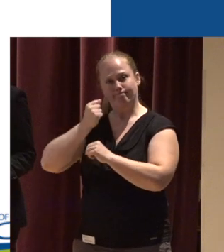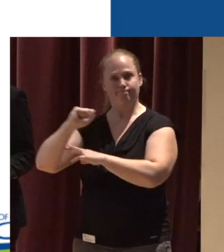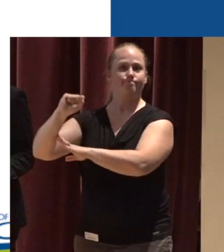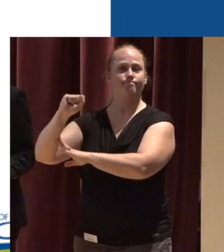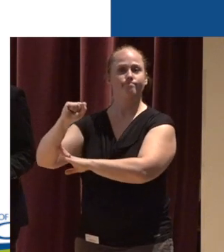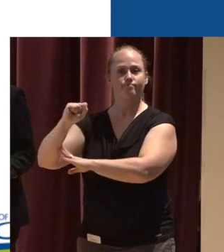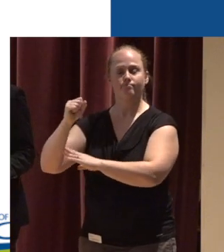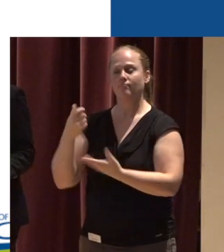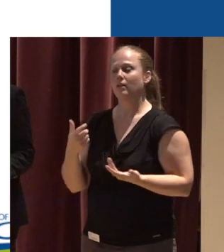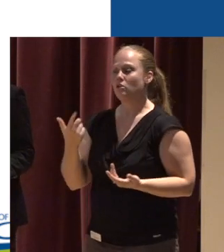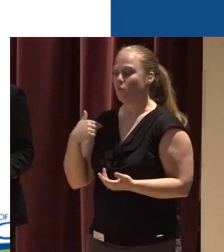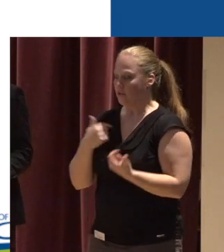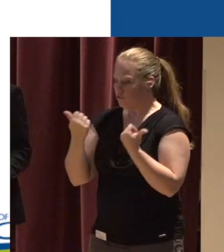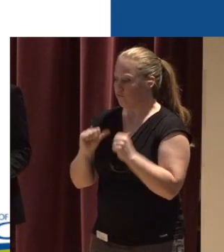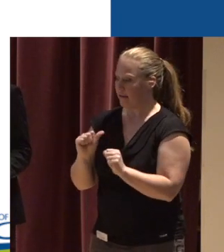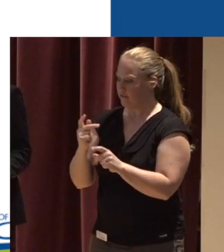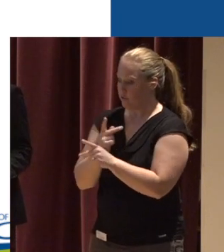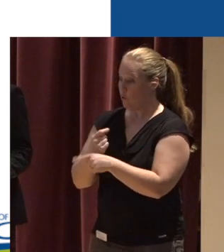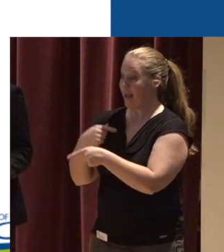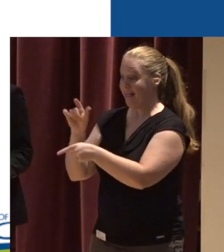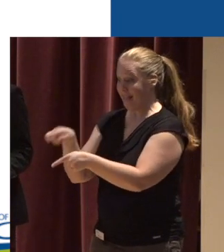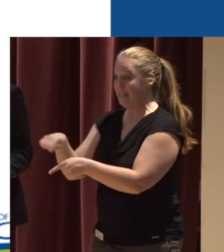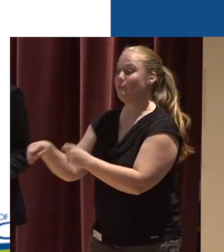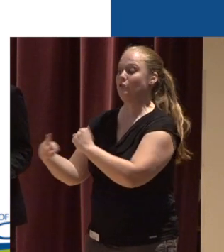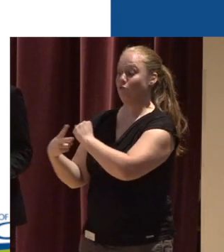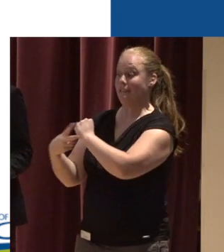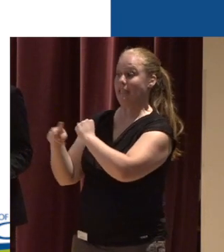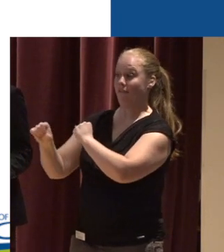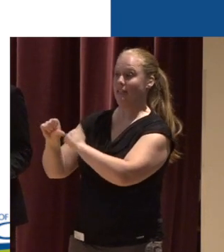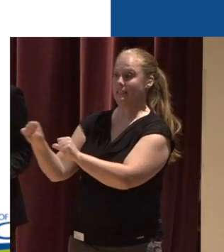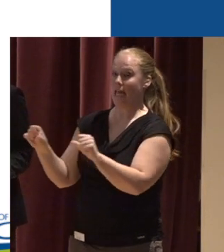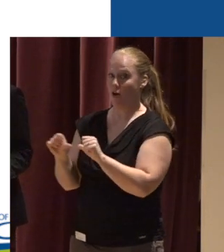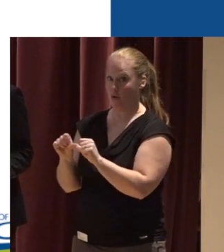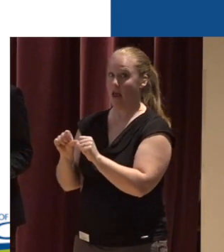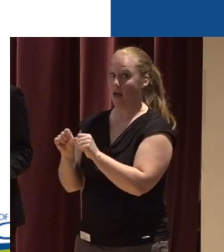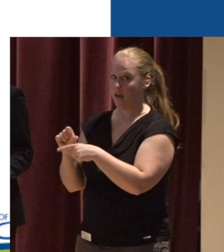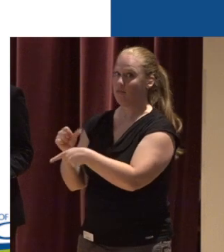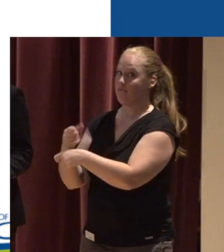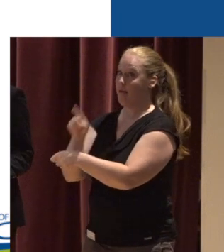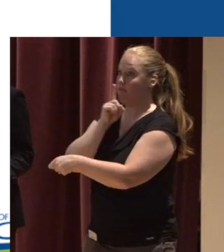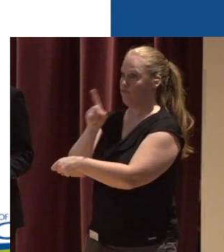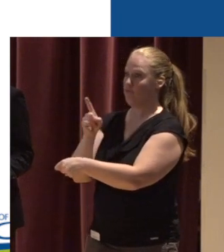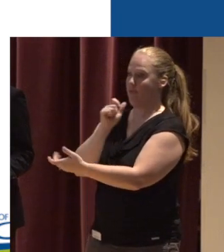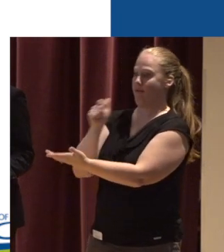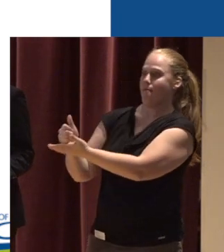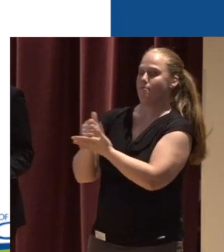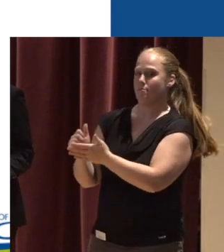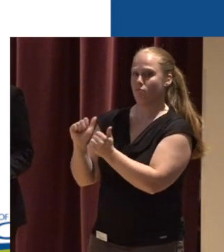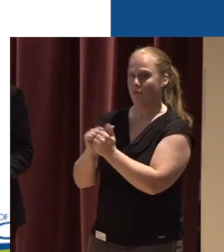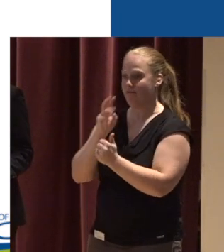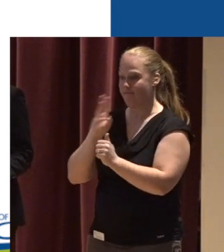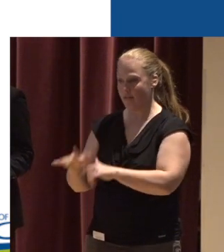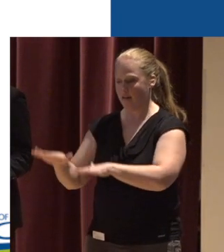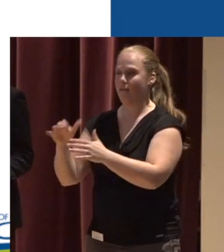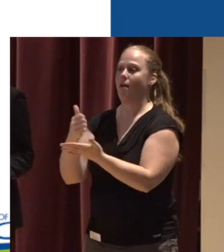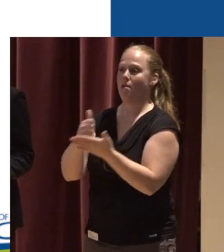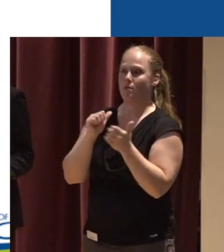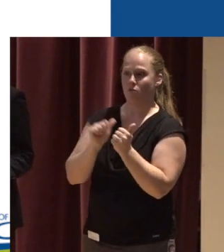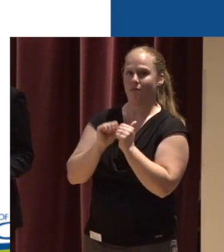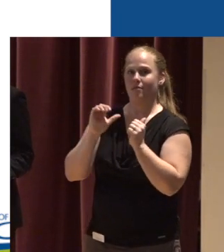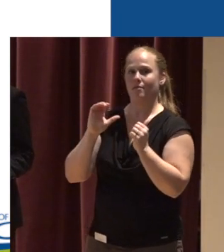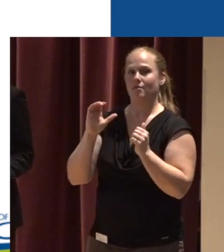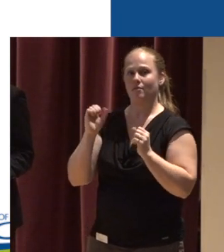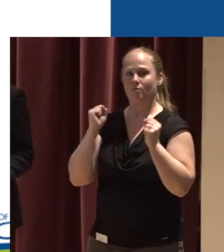we are effectively trying to say we need to save some of these natural areas To account for climate change and flooding, et cetera, into the future